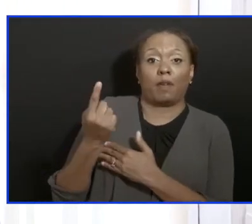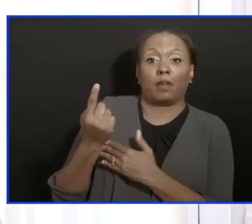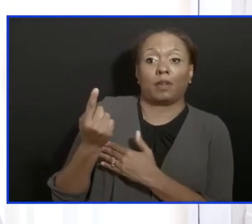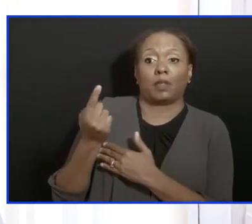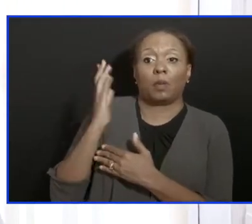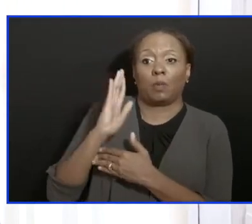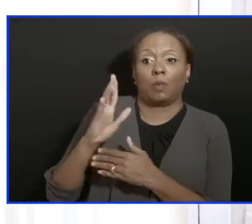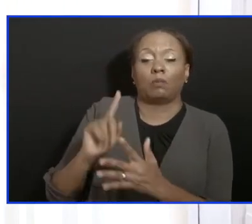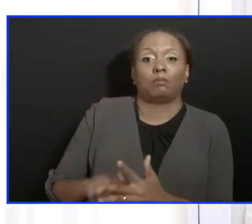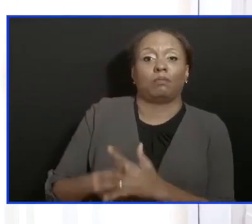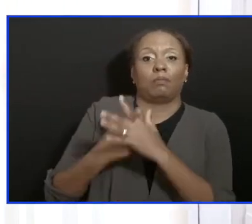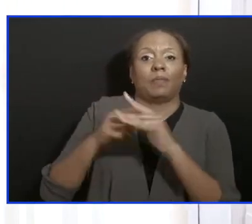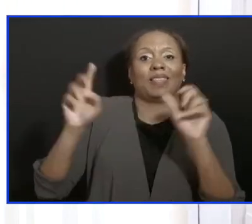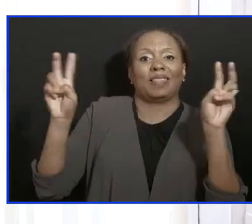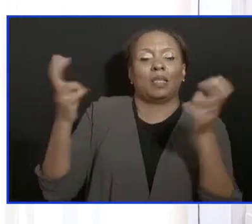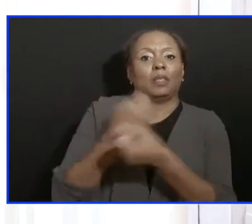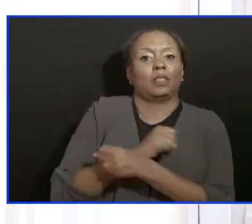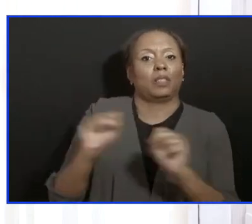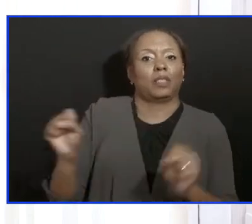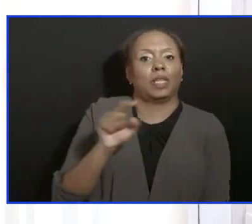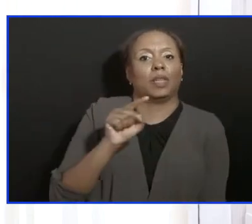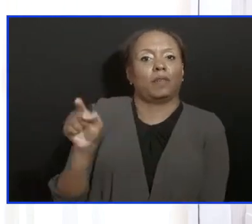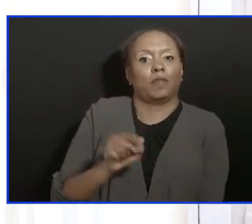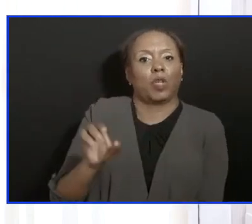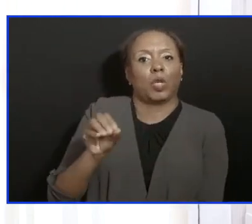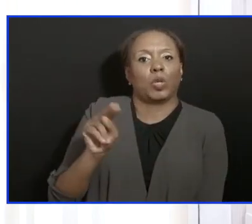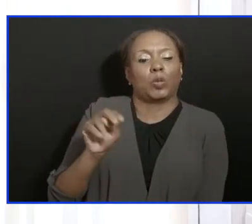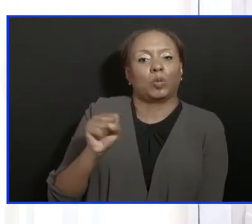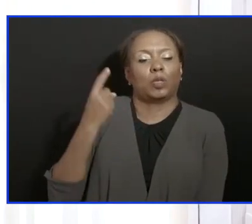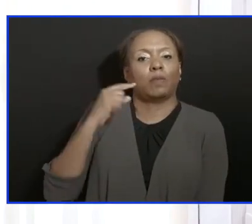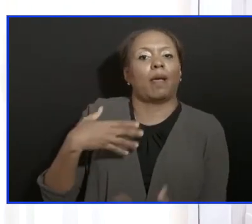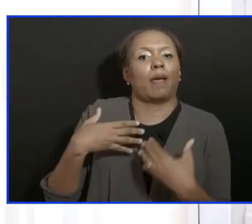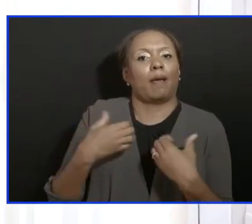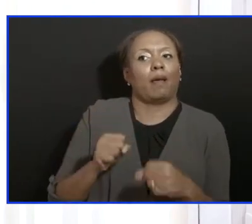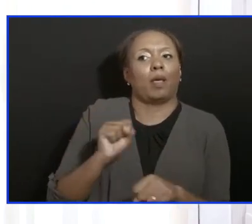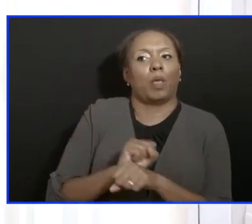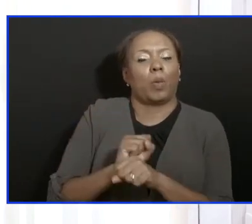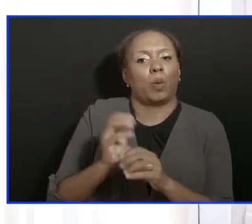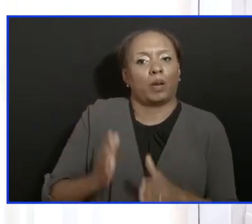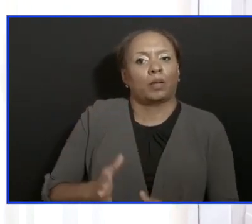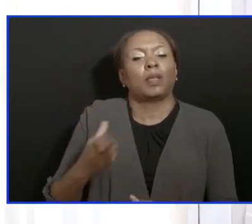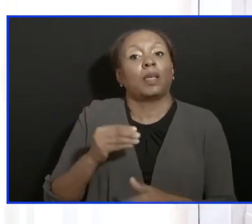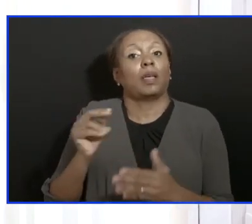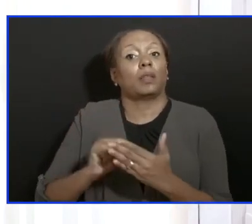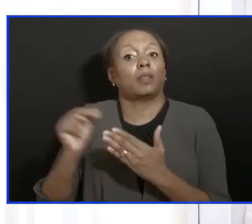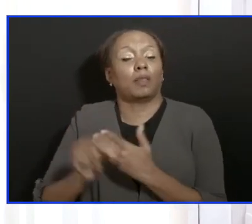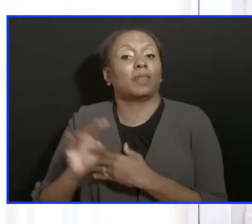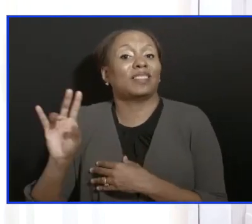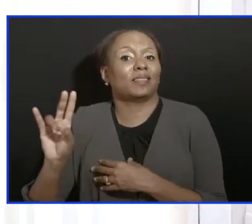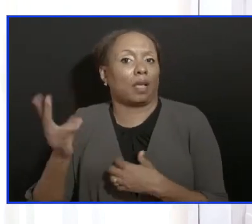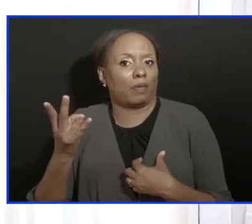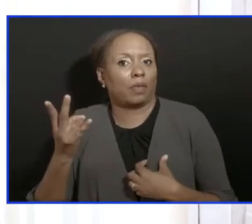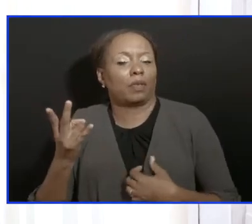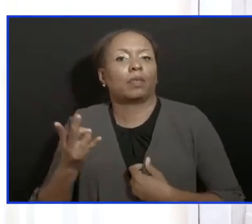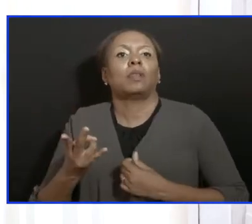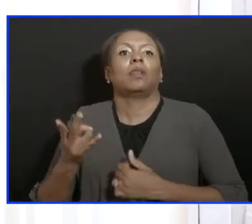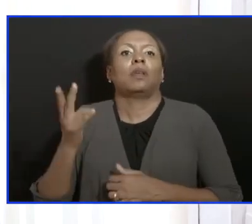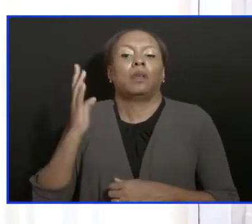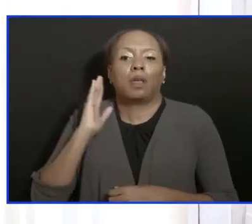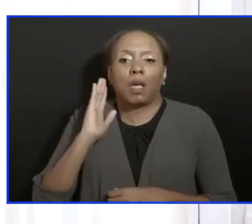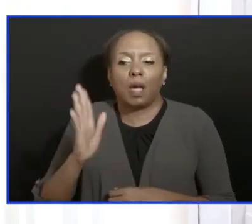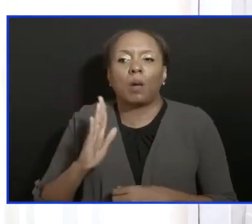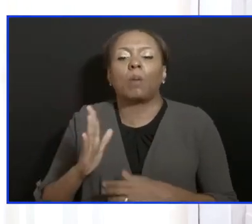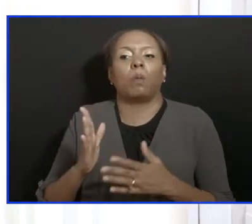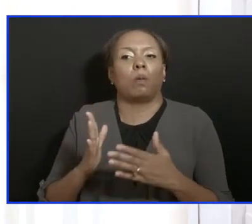workers, and I hope that we can start rolling out the other frontline workers from the 7th of November, with each week going further and